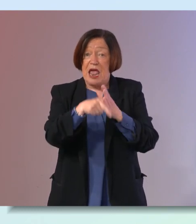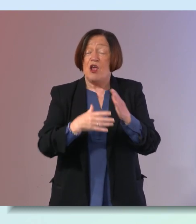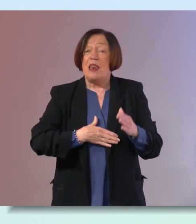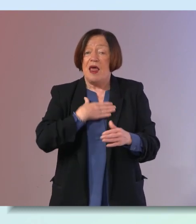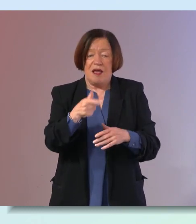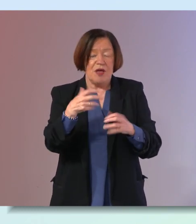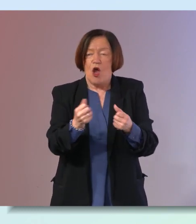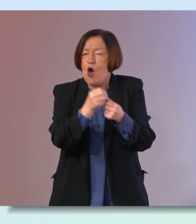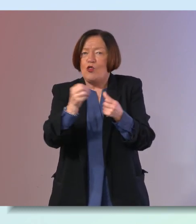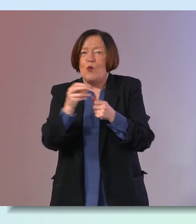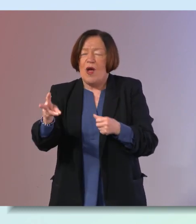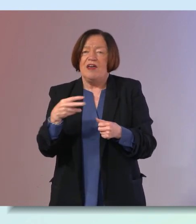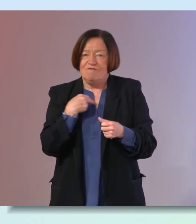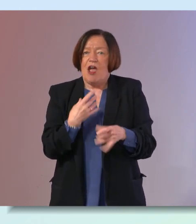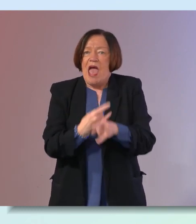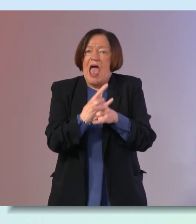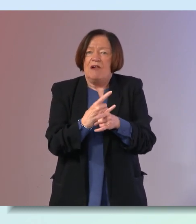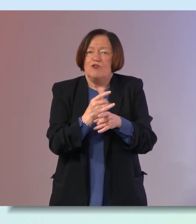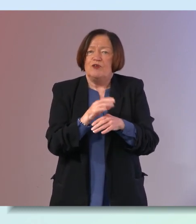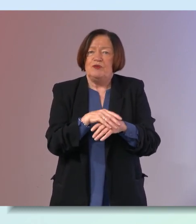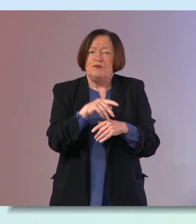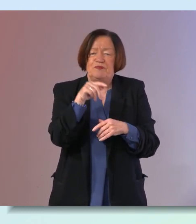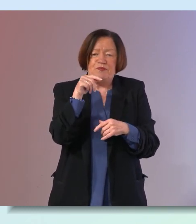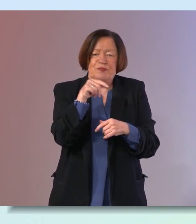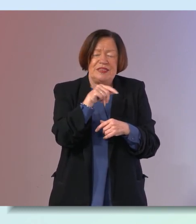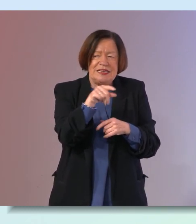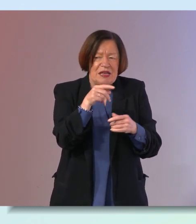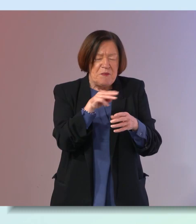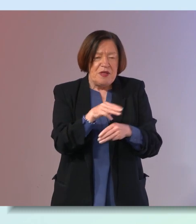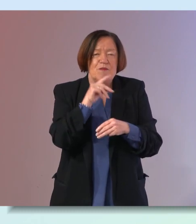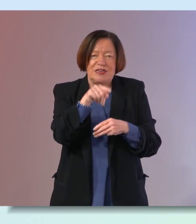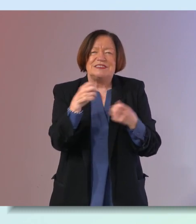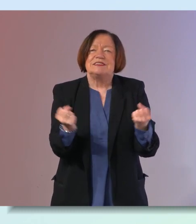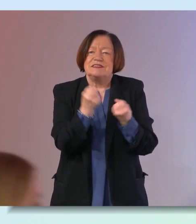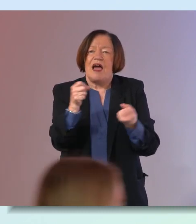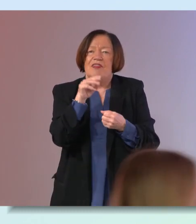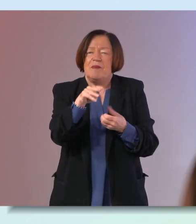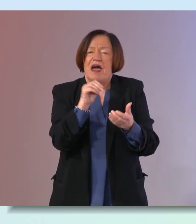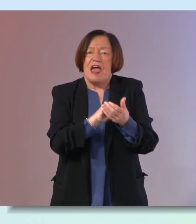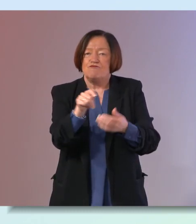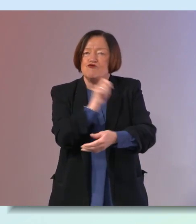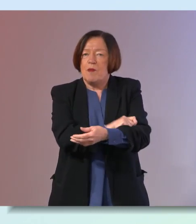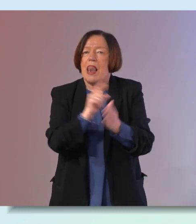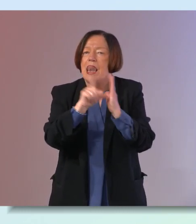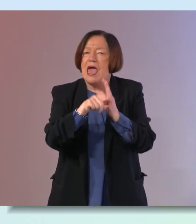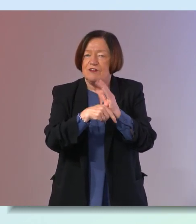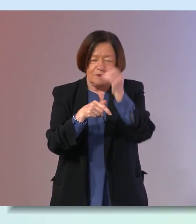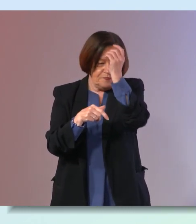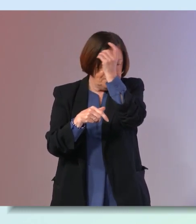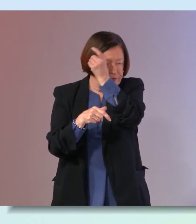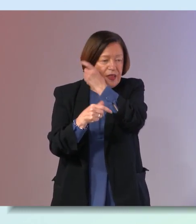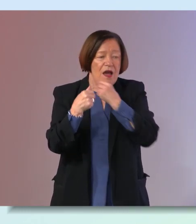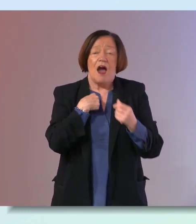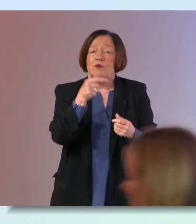in every other way very very healthy people and but it's an indicator that they might have trouble later on i was chatting